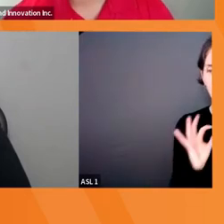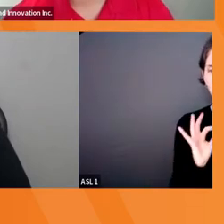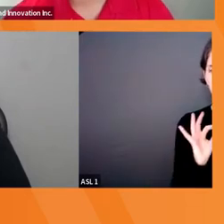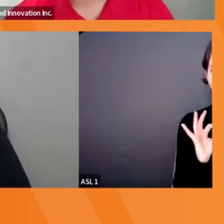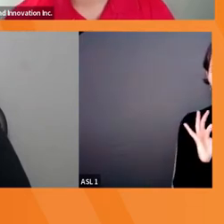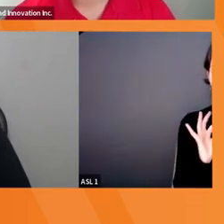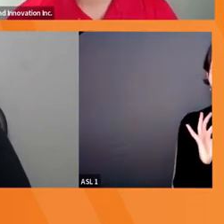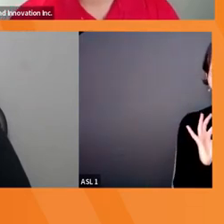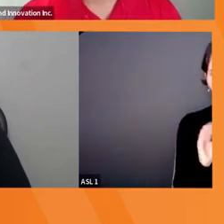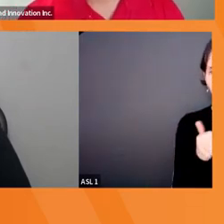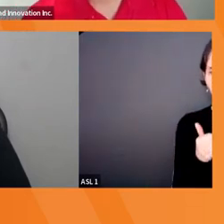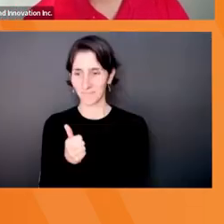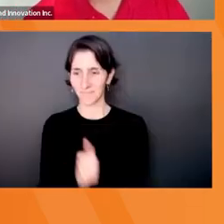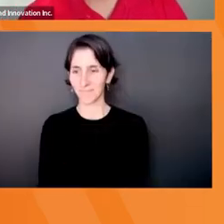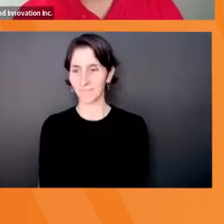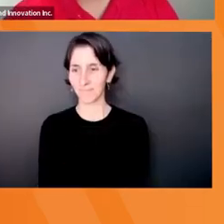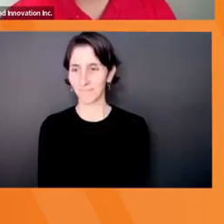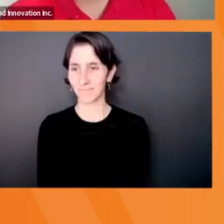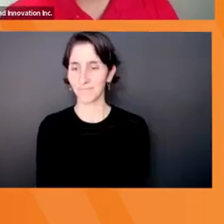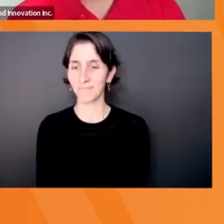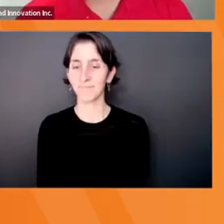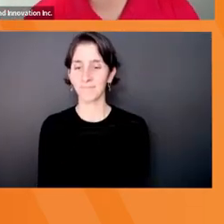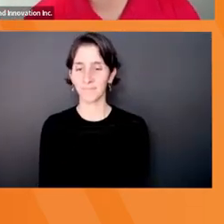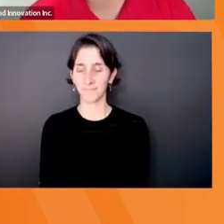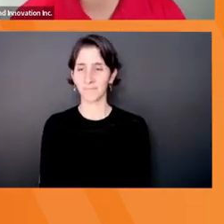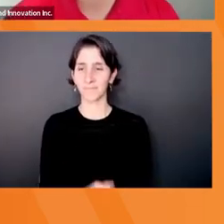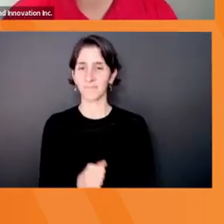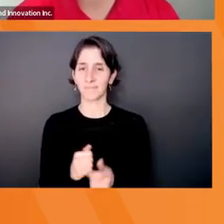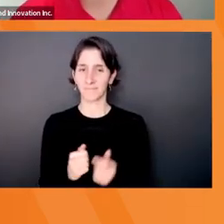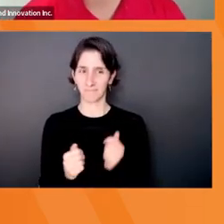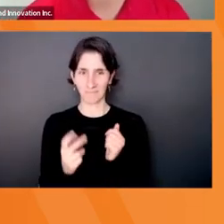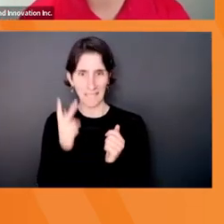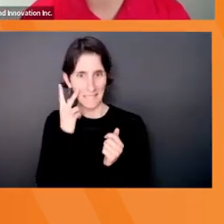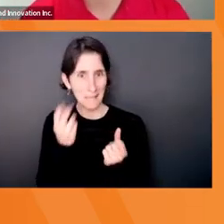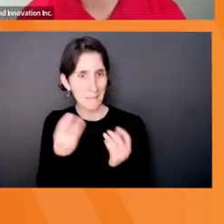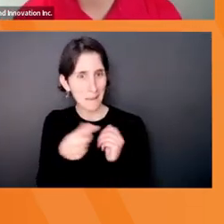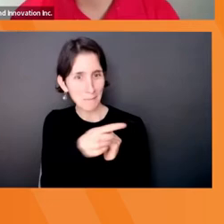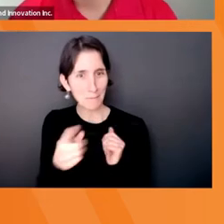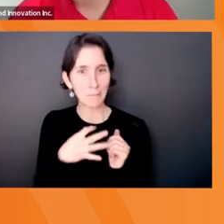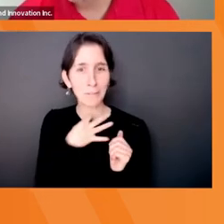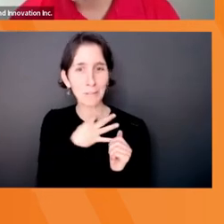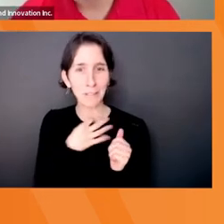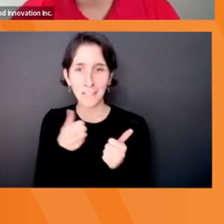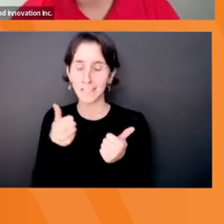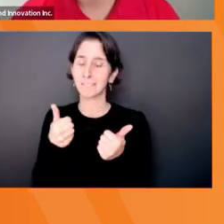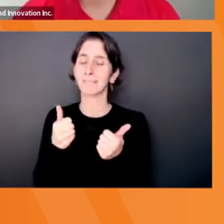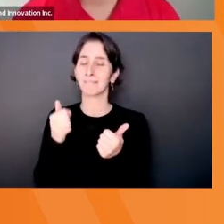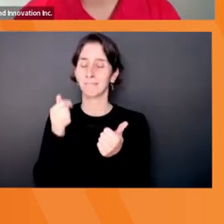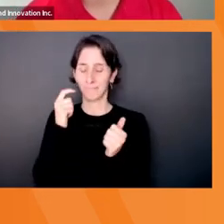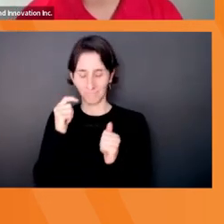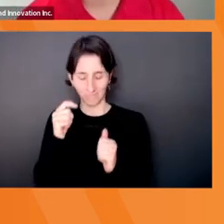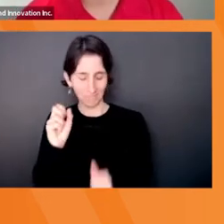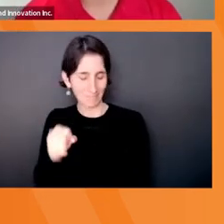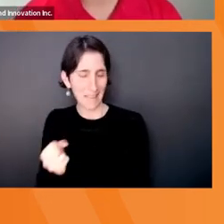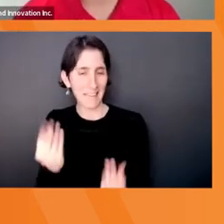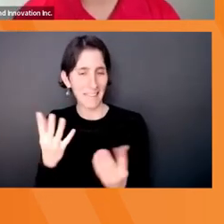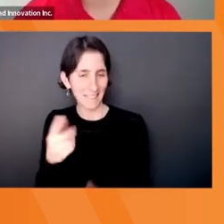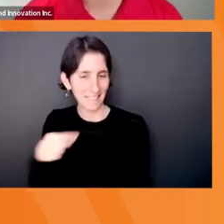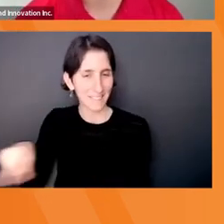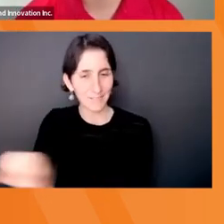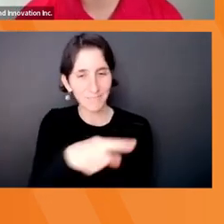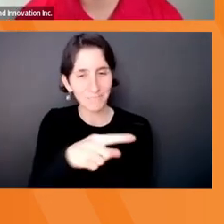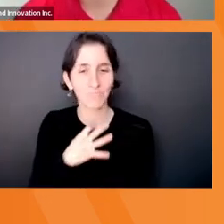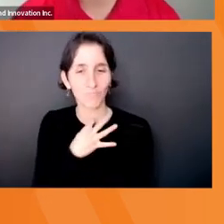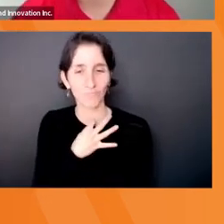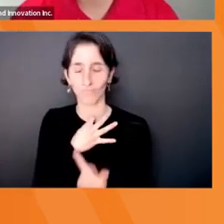I'm a nice mix. A lot of, a lot of curious people. I can see this. So you'll see it on the back end, but, uh, a lot of curious people. That's a great trait